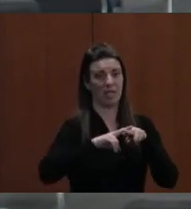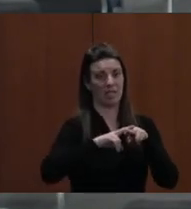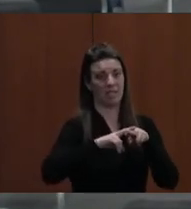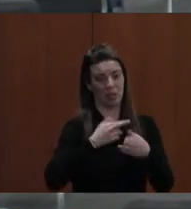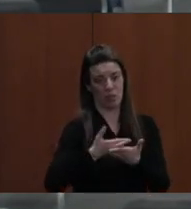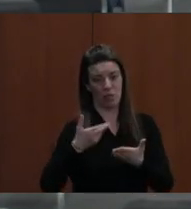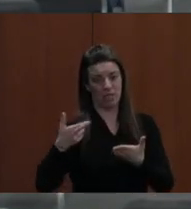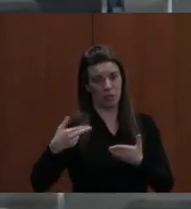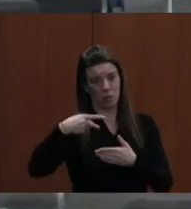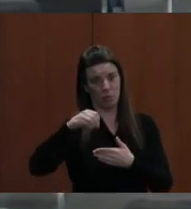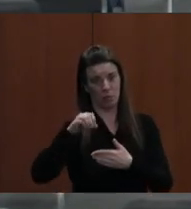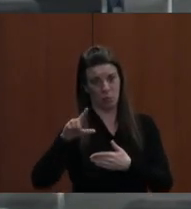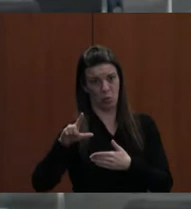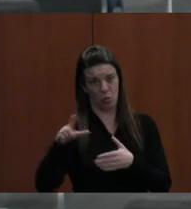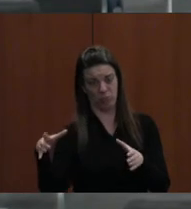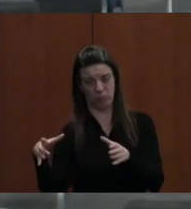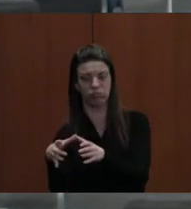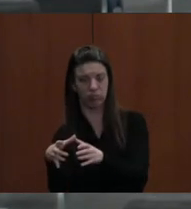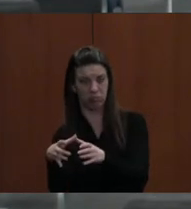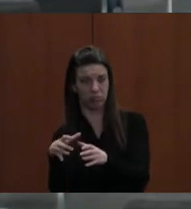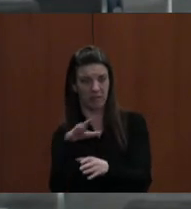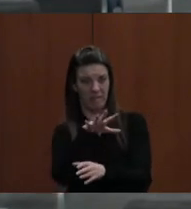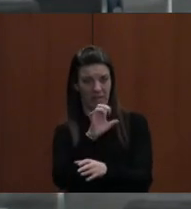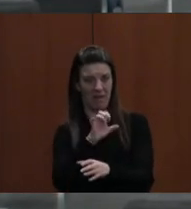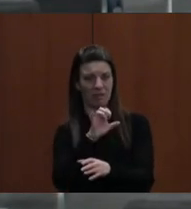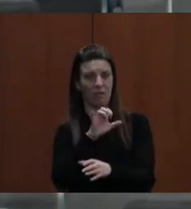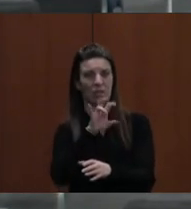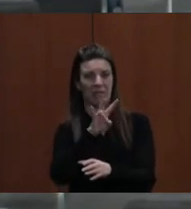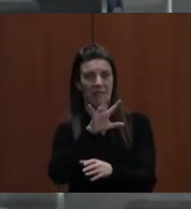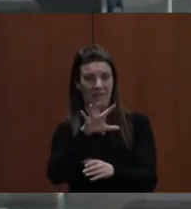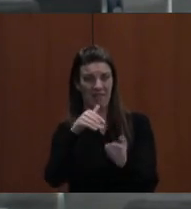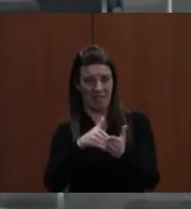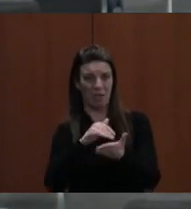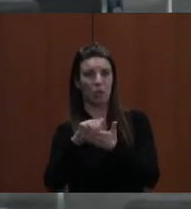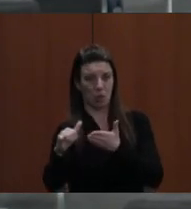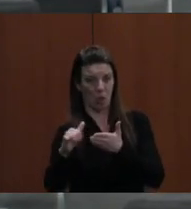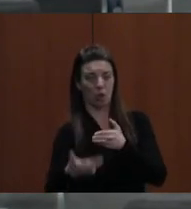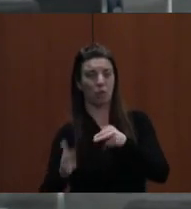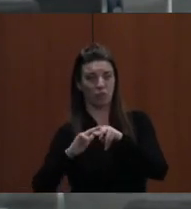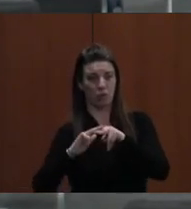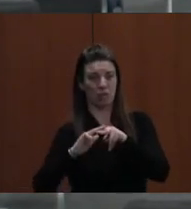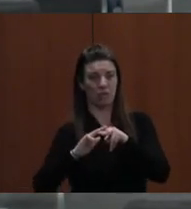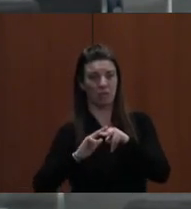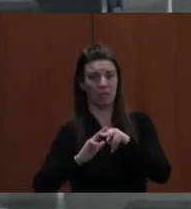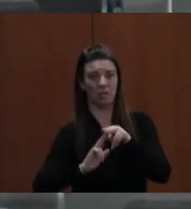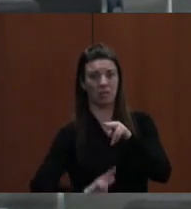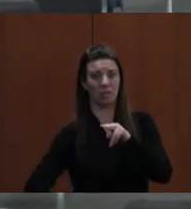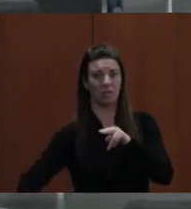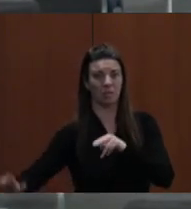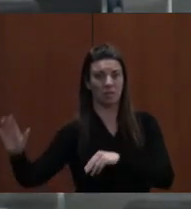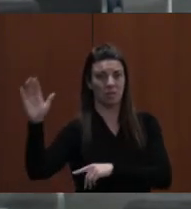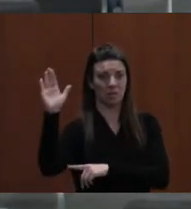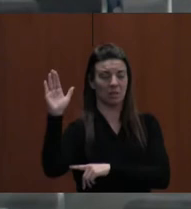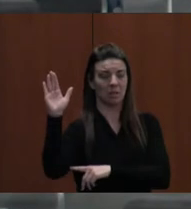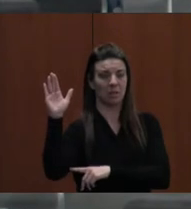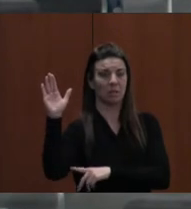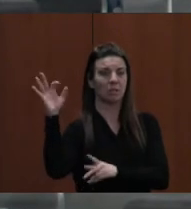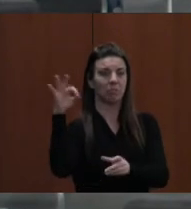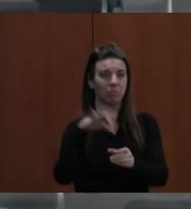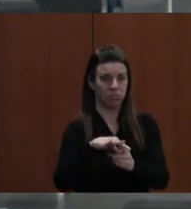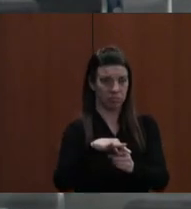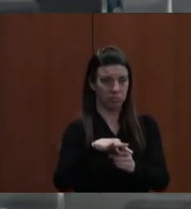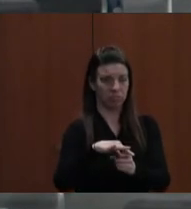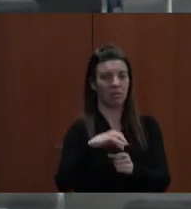$575,000. ALL THOSE IN FAVOR? WE HAVE SEVEN AFFIRMATIVE